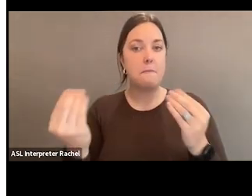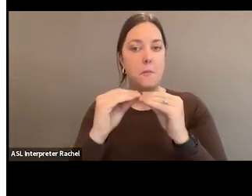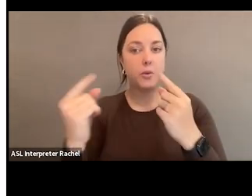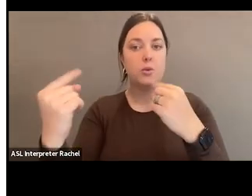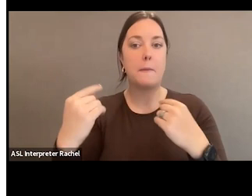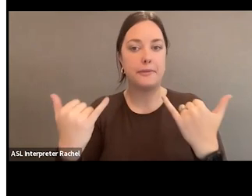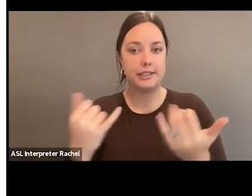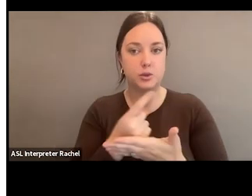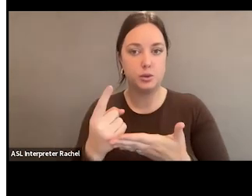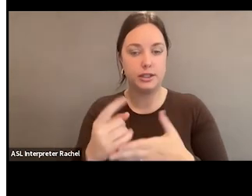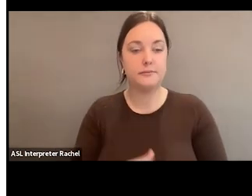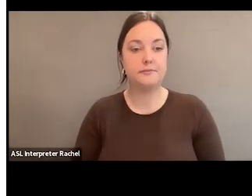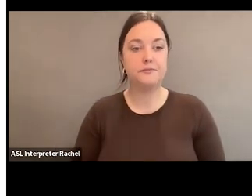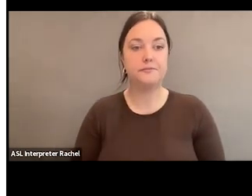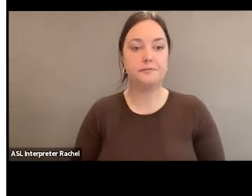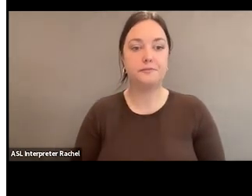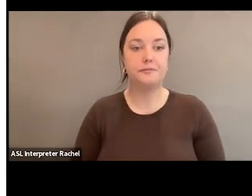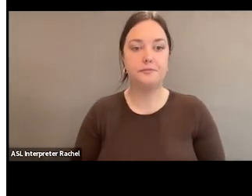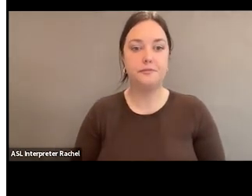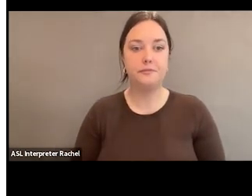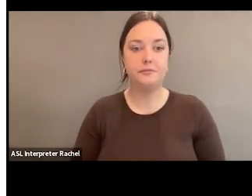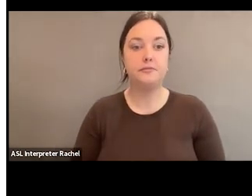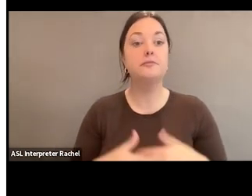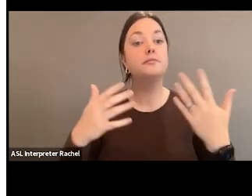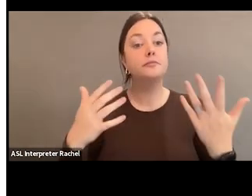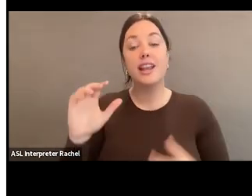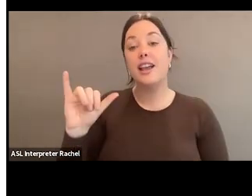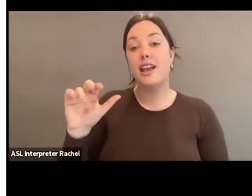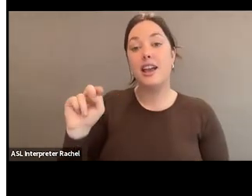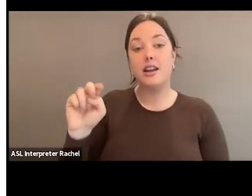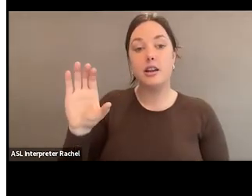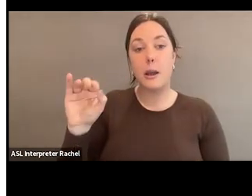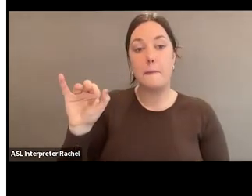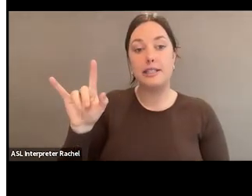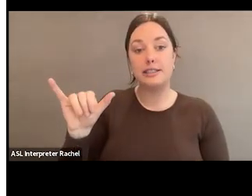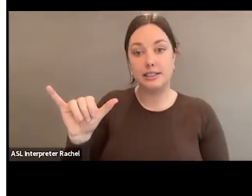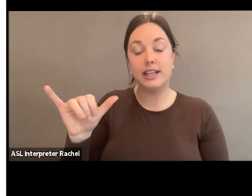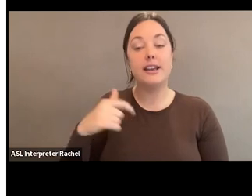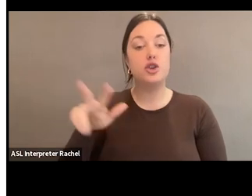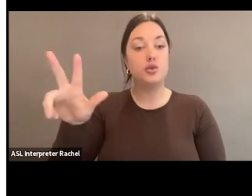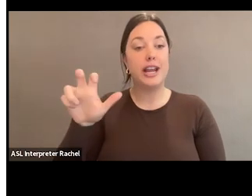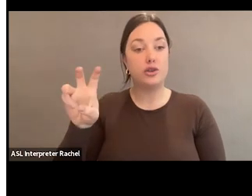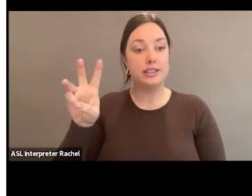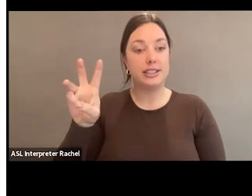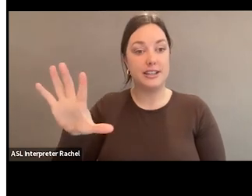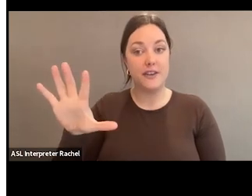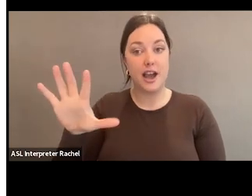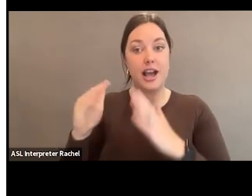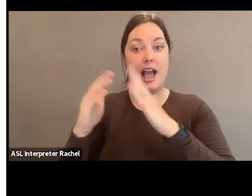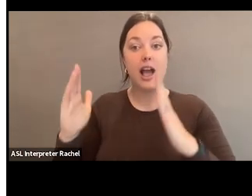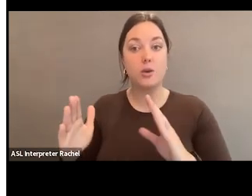Incumbency mattered in these cases. 365 House districts,